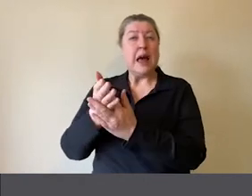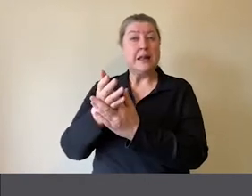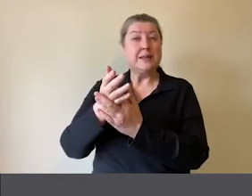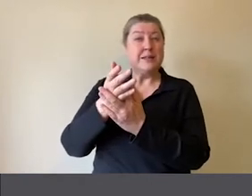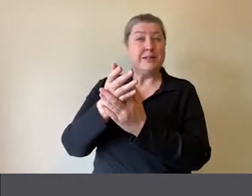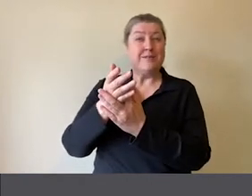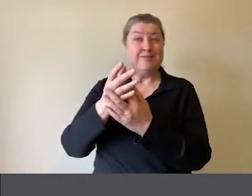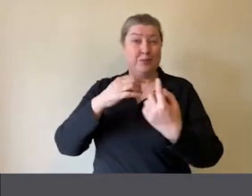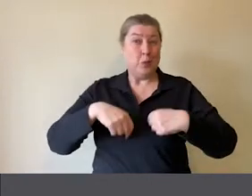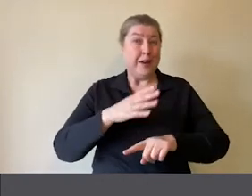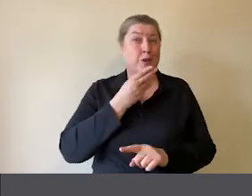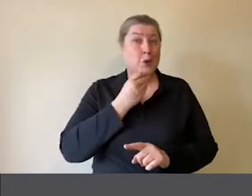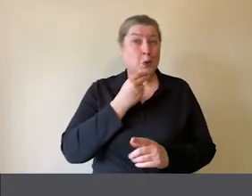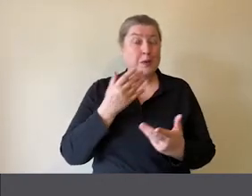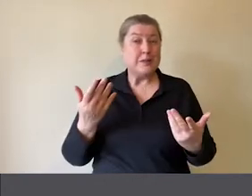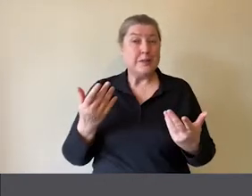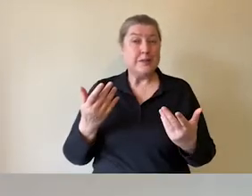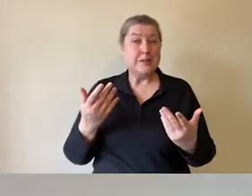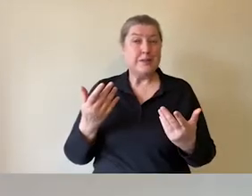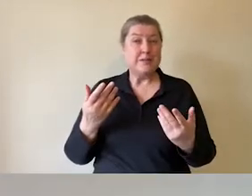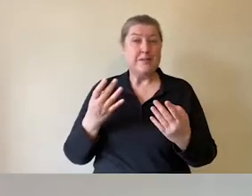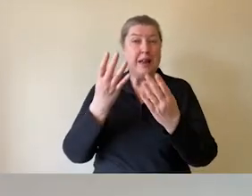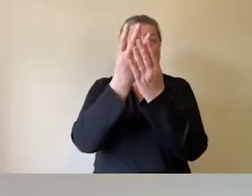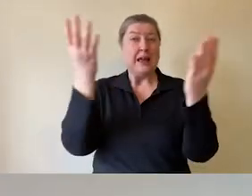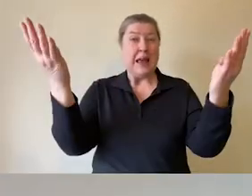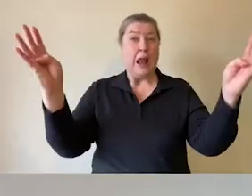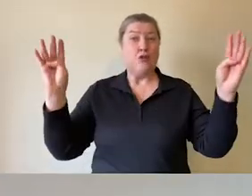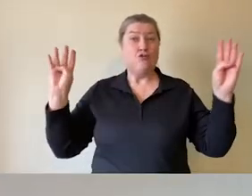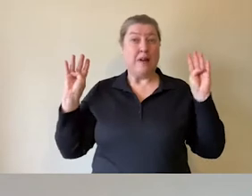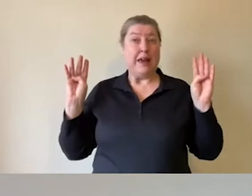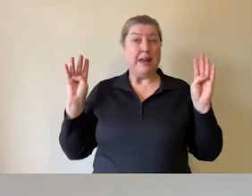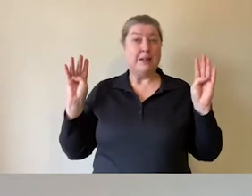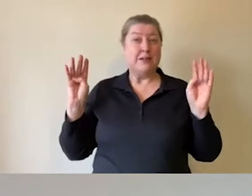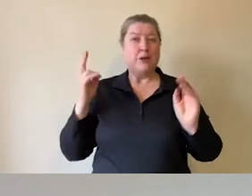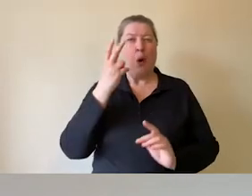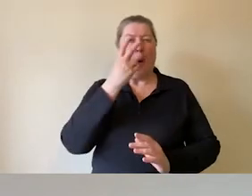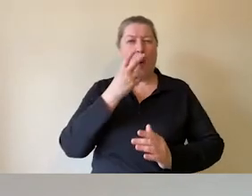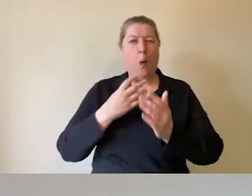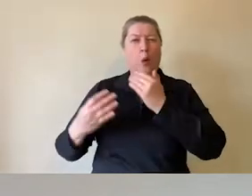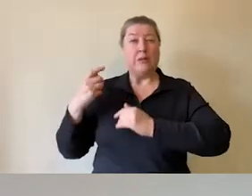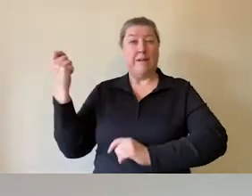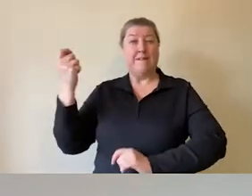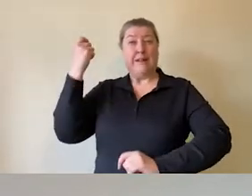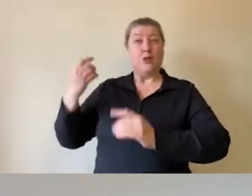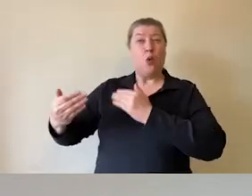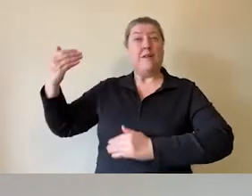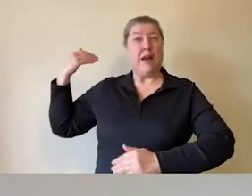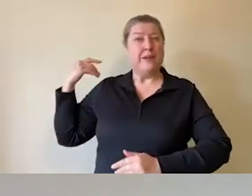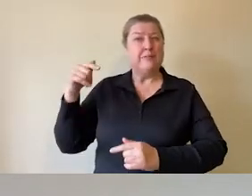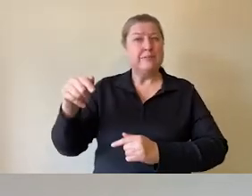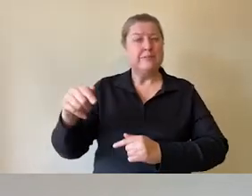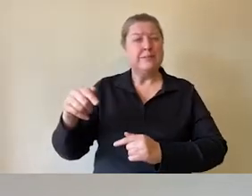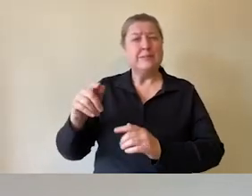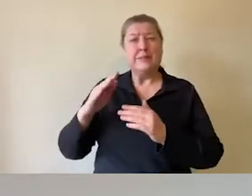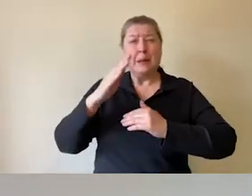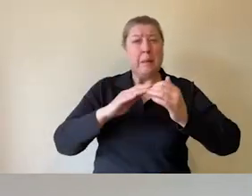we could make use of. Many of our galleries date back to Victorian times and the building is continually